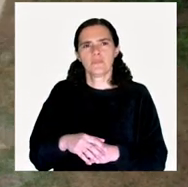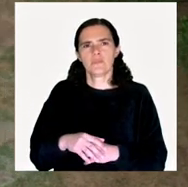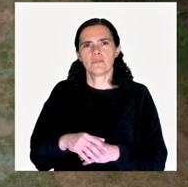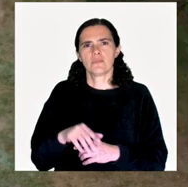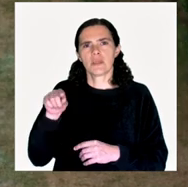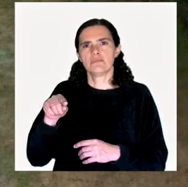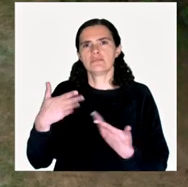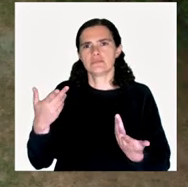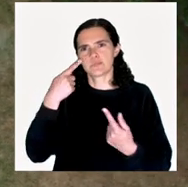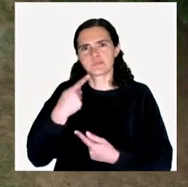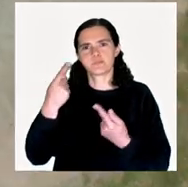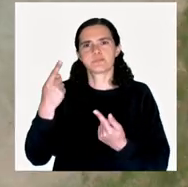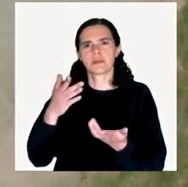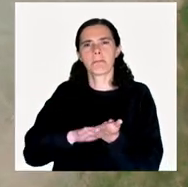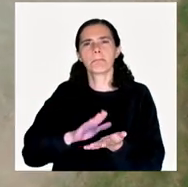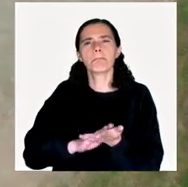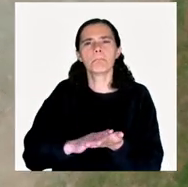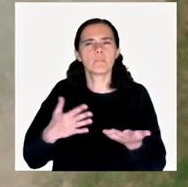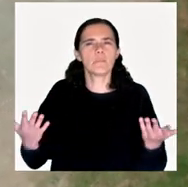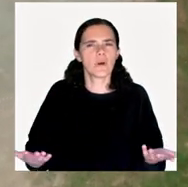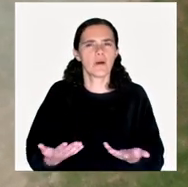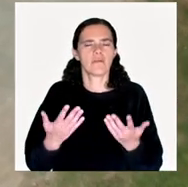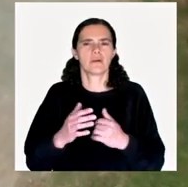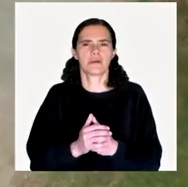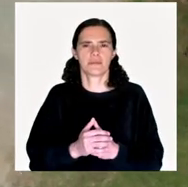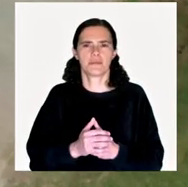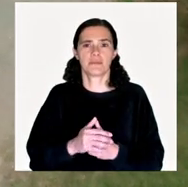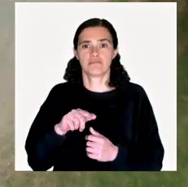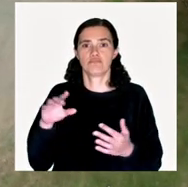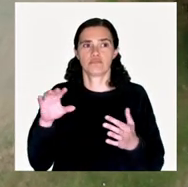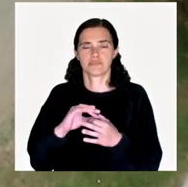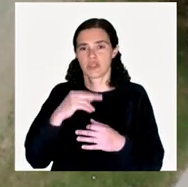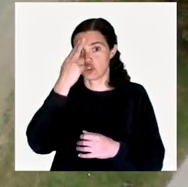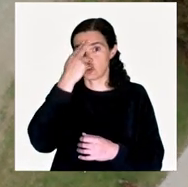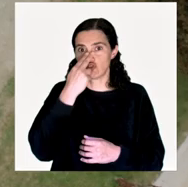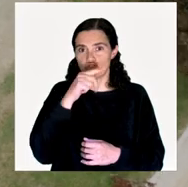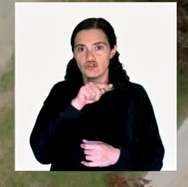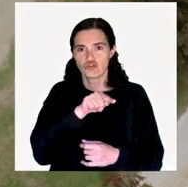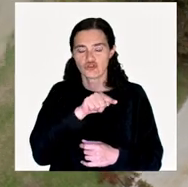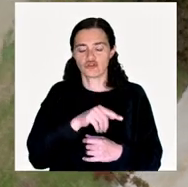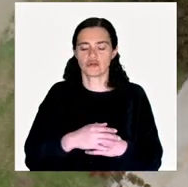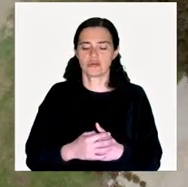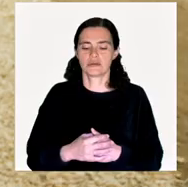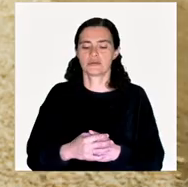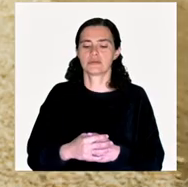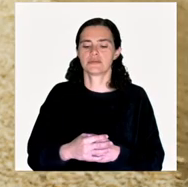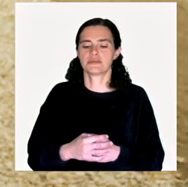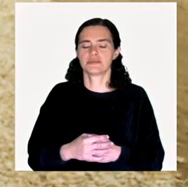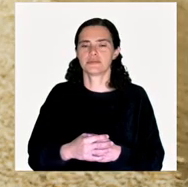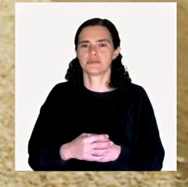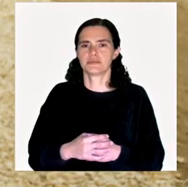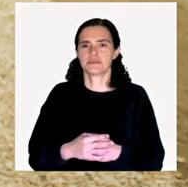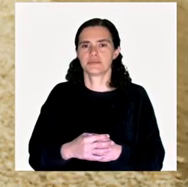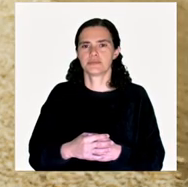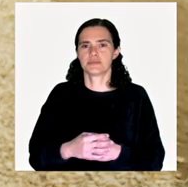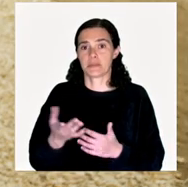is, that testify in a way of the history of